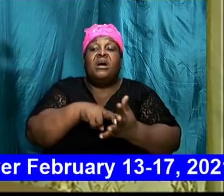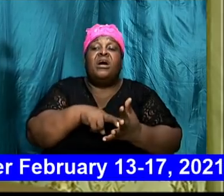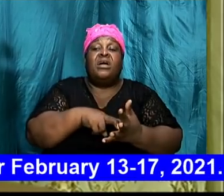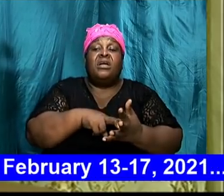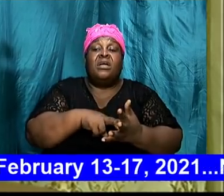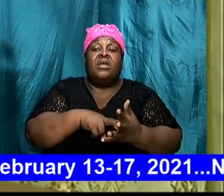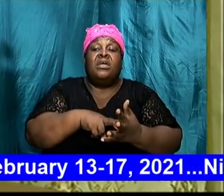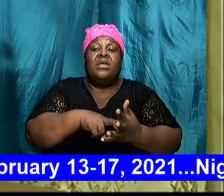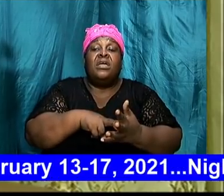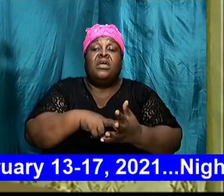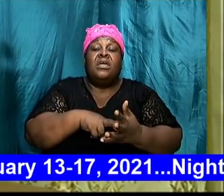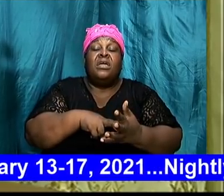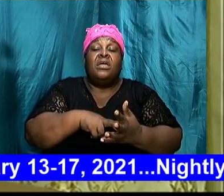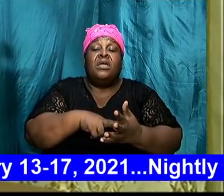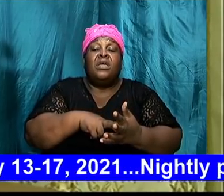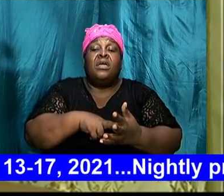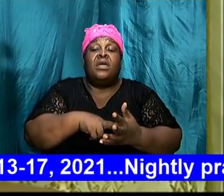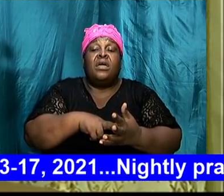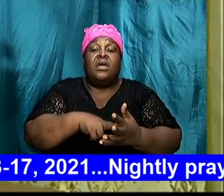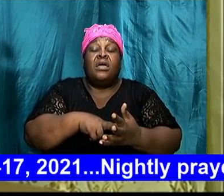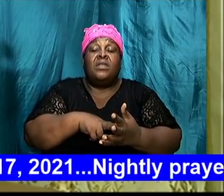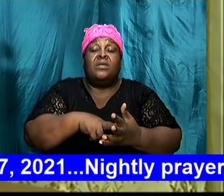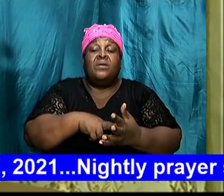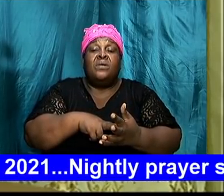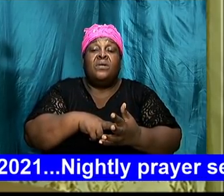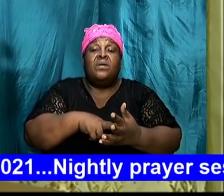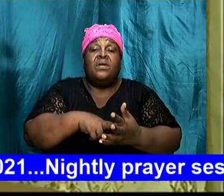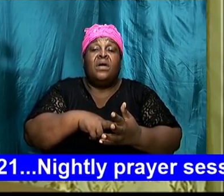provoked David to number Israel